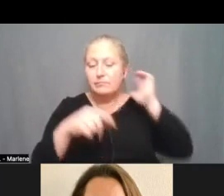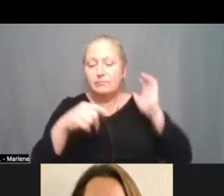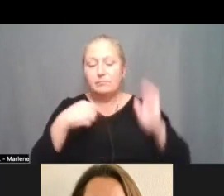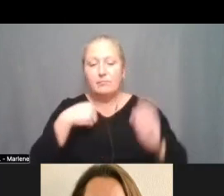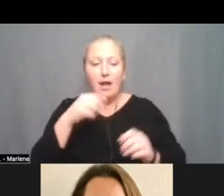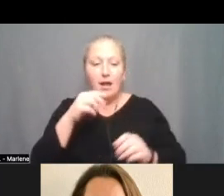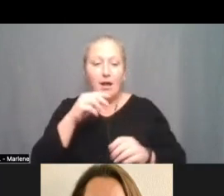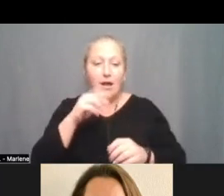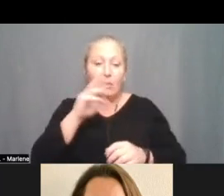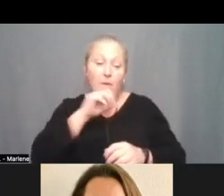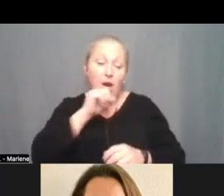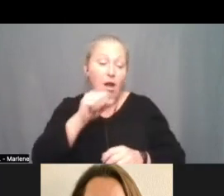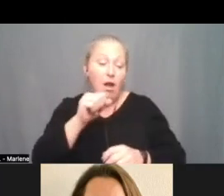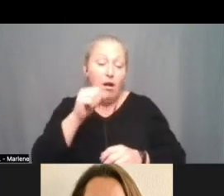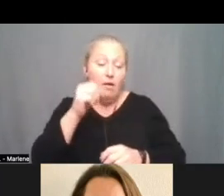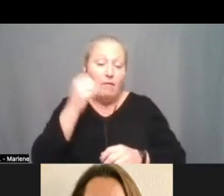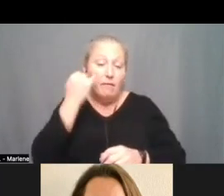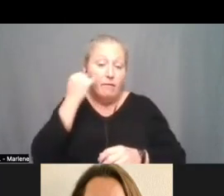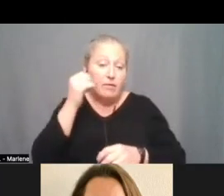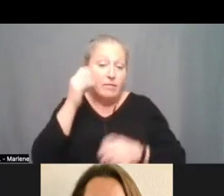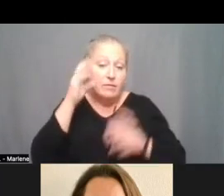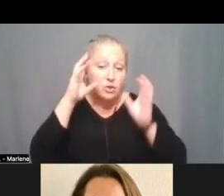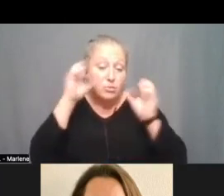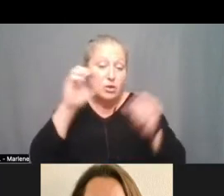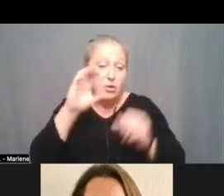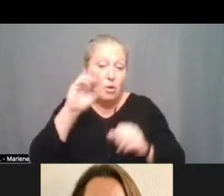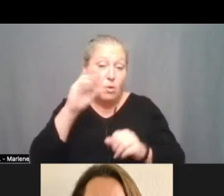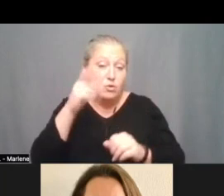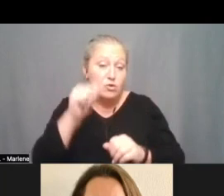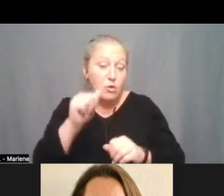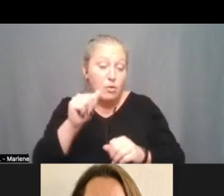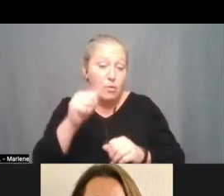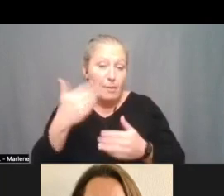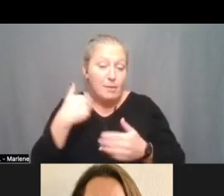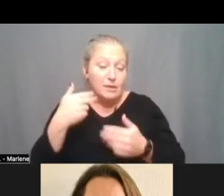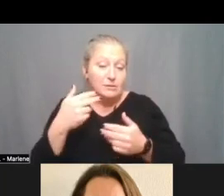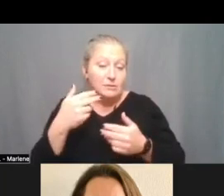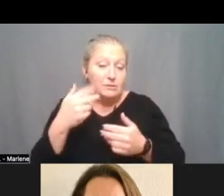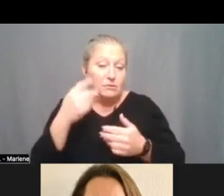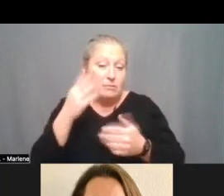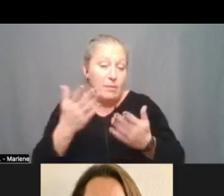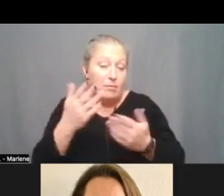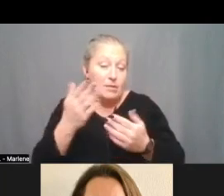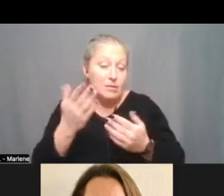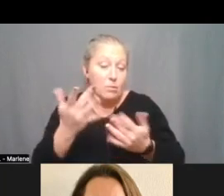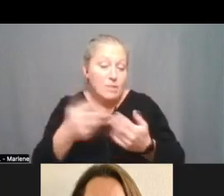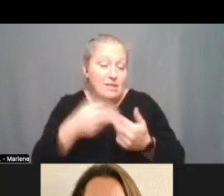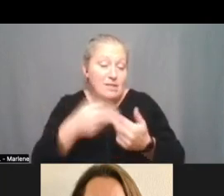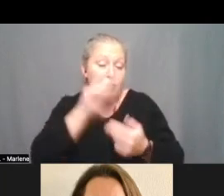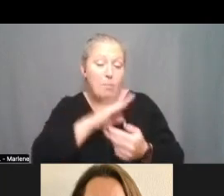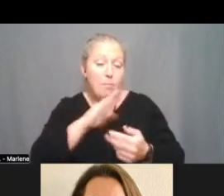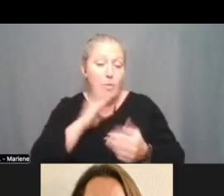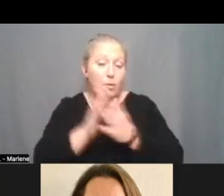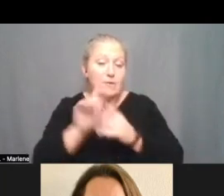point you know superintendent joe i probably would have saved this for my for my board member um request for future agenda items but some sort of update